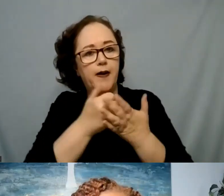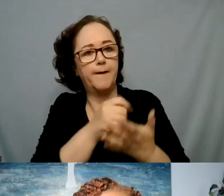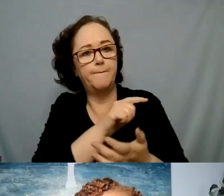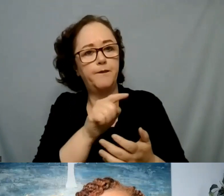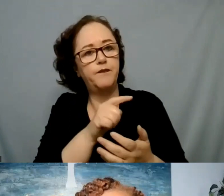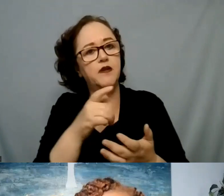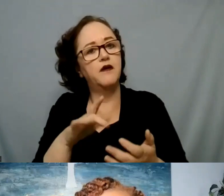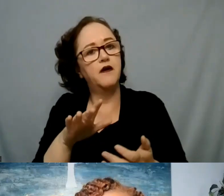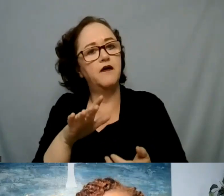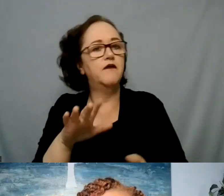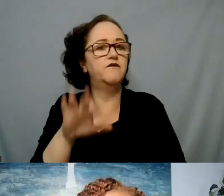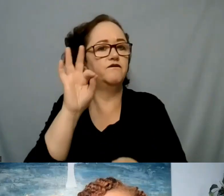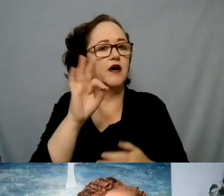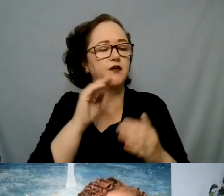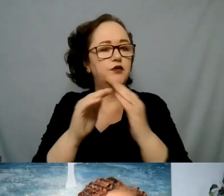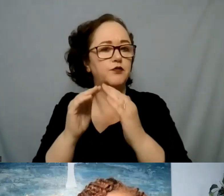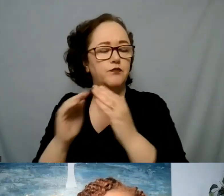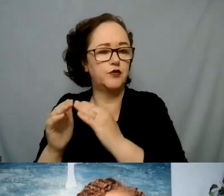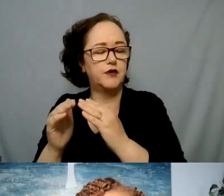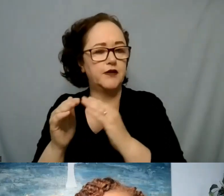important for their healing and their mental health